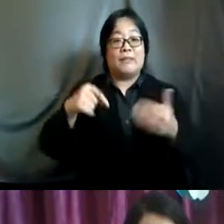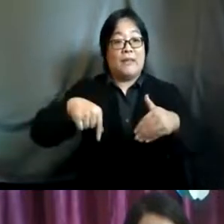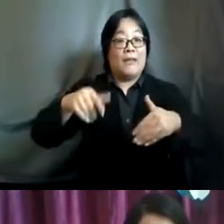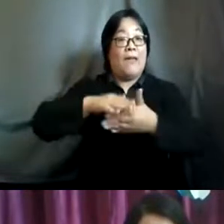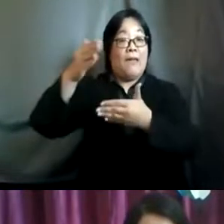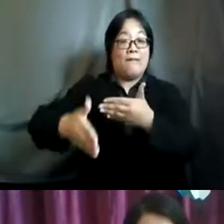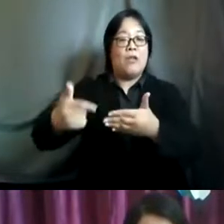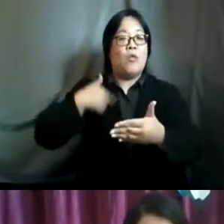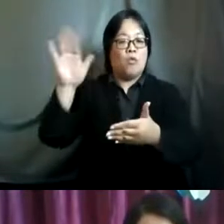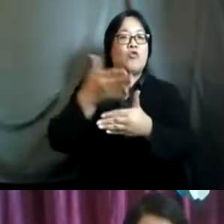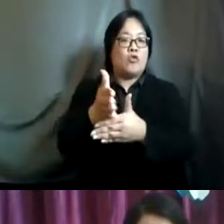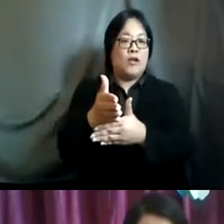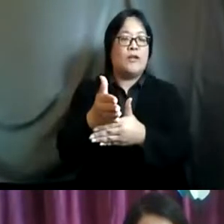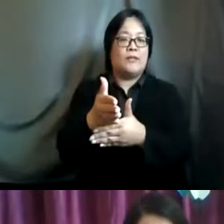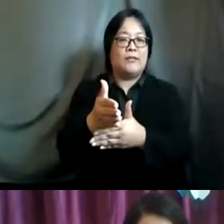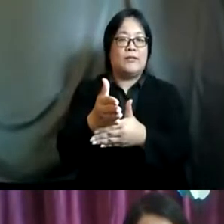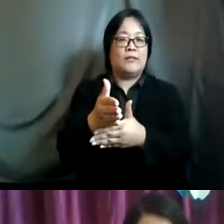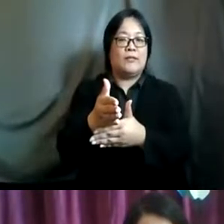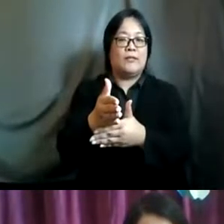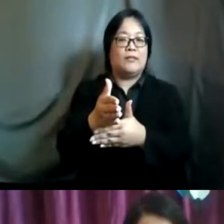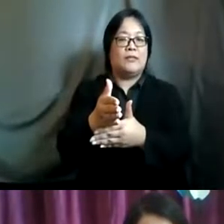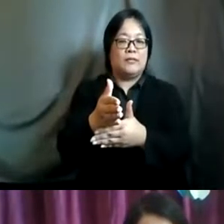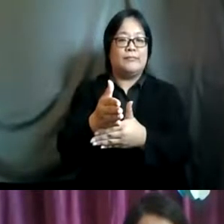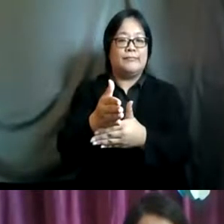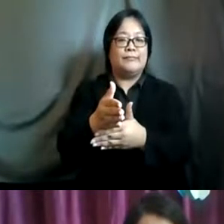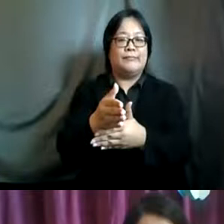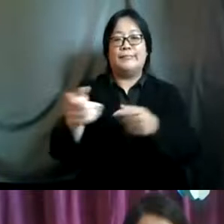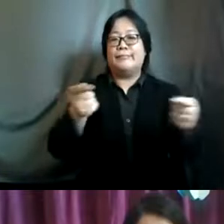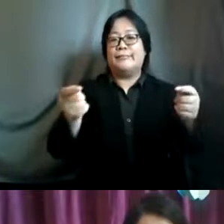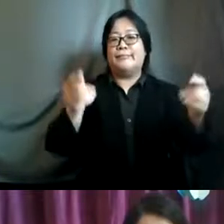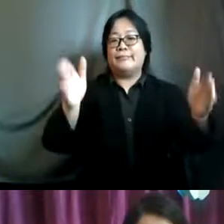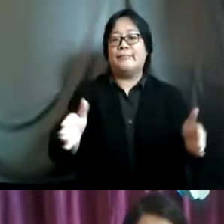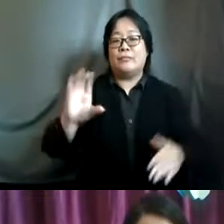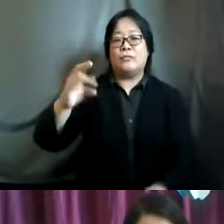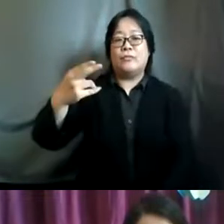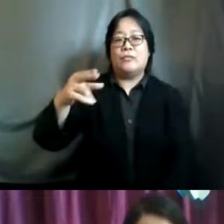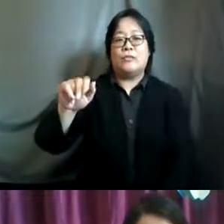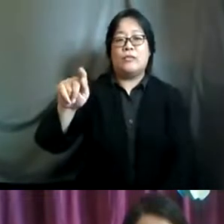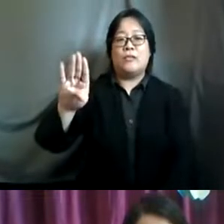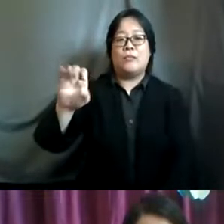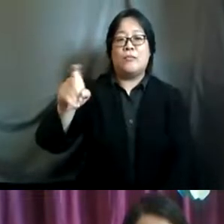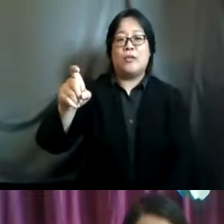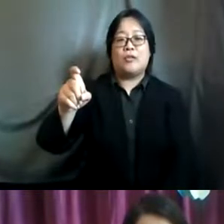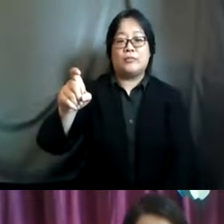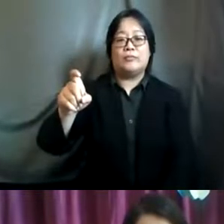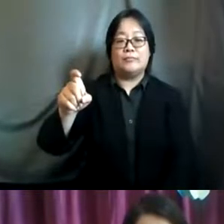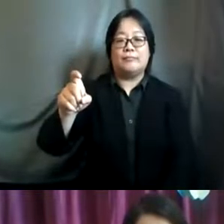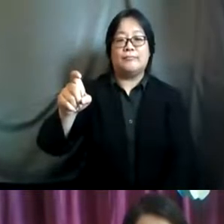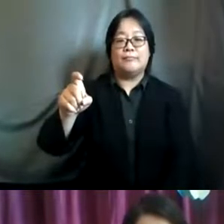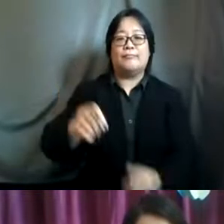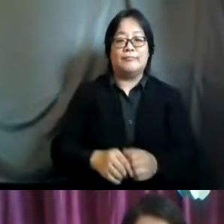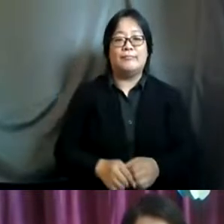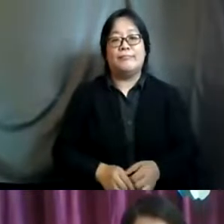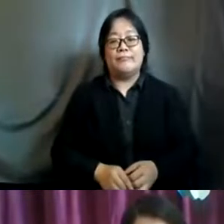to share our coordinates uh through the chat box with uh all who are a part of this event today